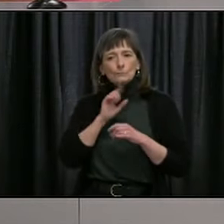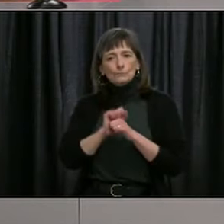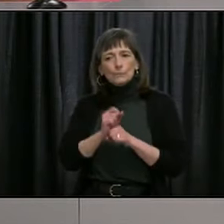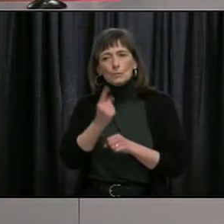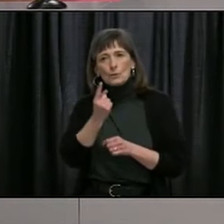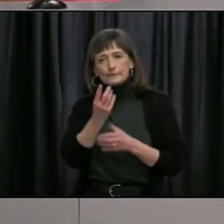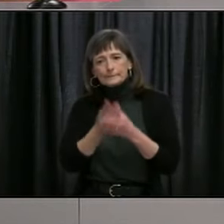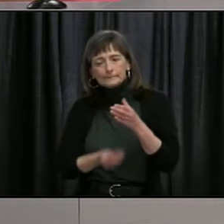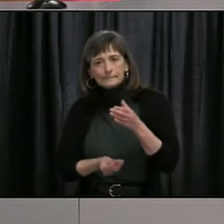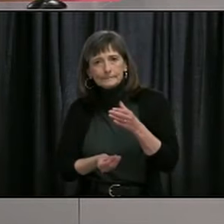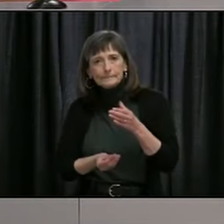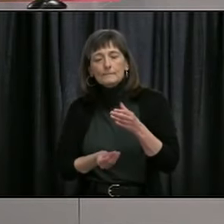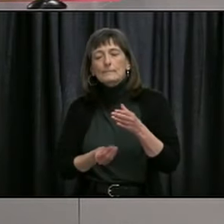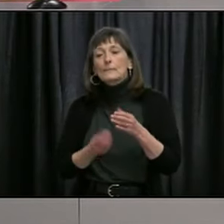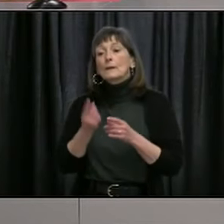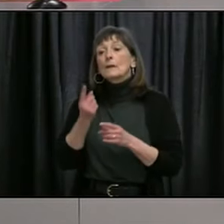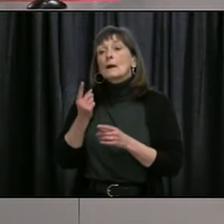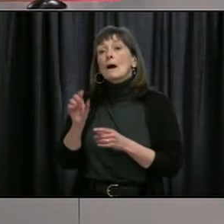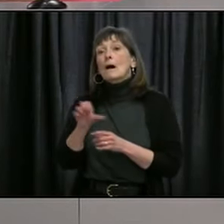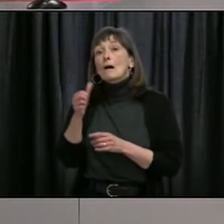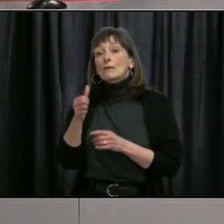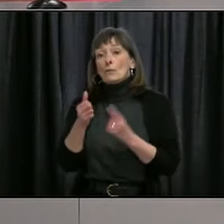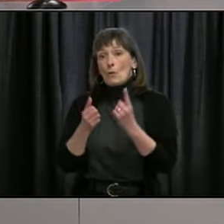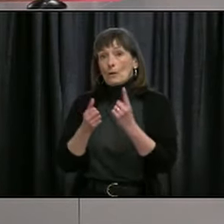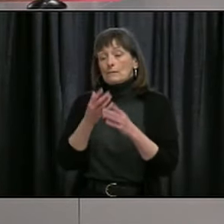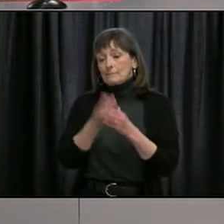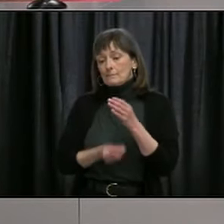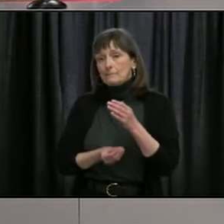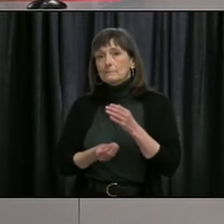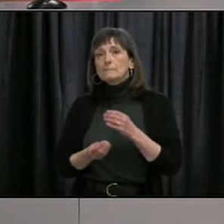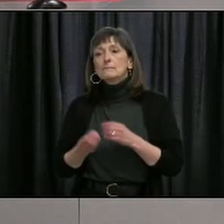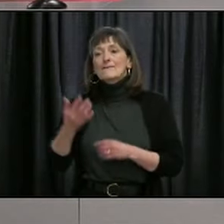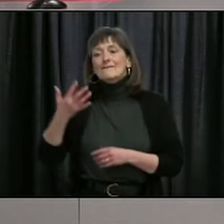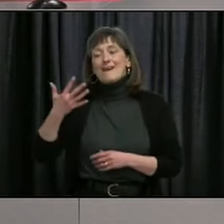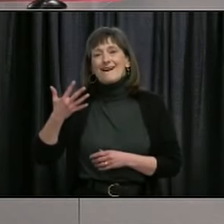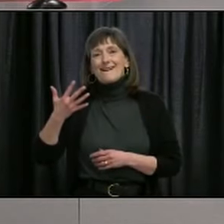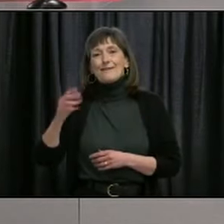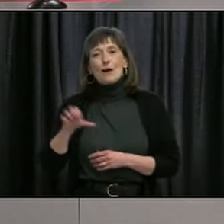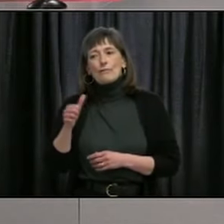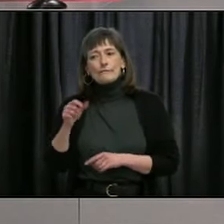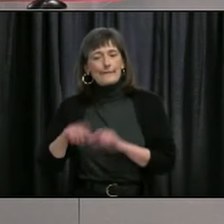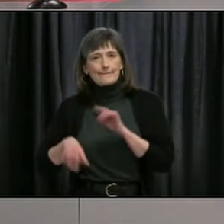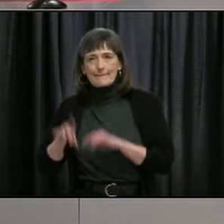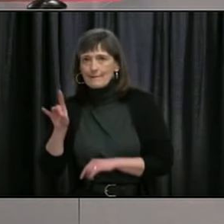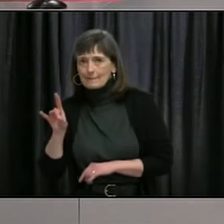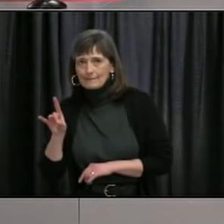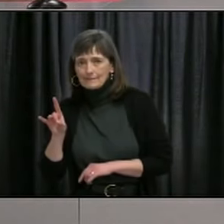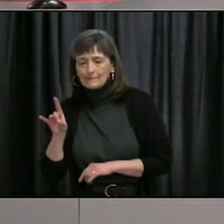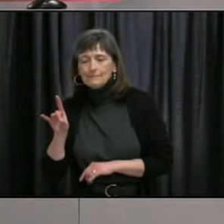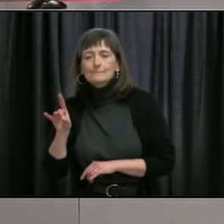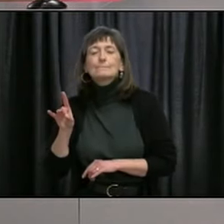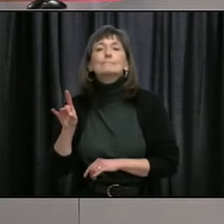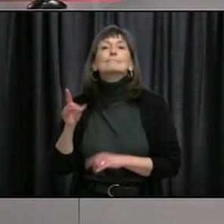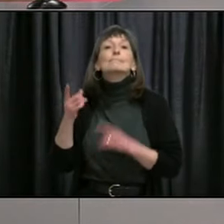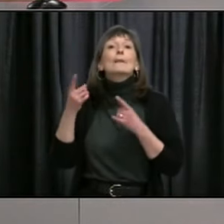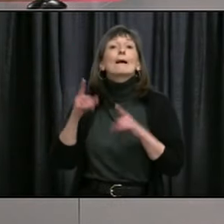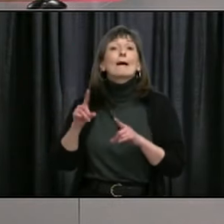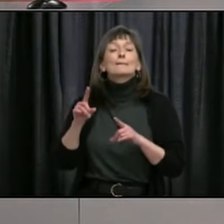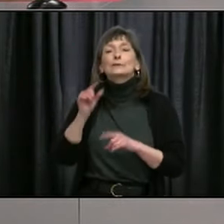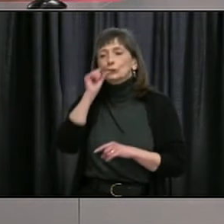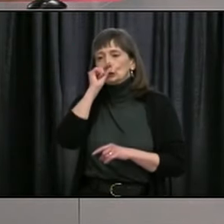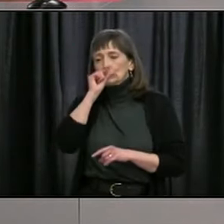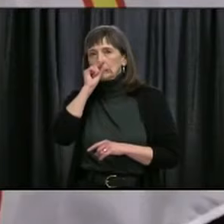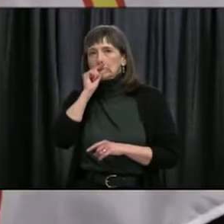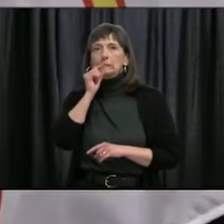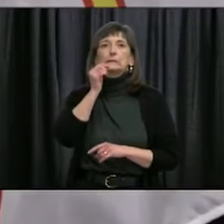are missing due to a Canadian military helicopter crash during what was a NATO operations between Greece and Italy.